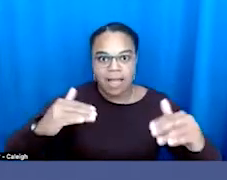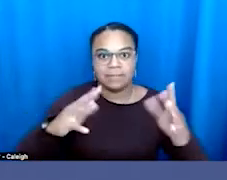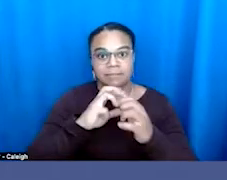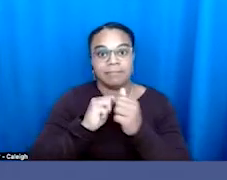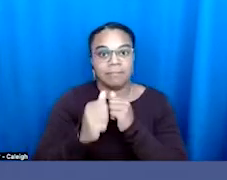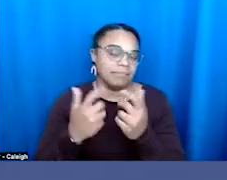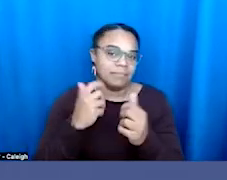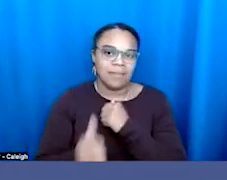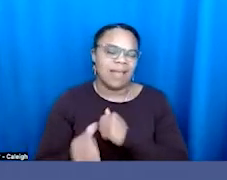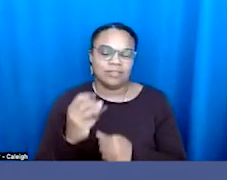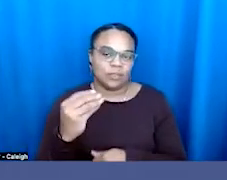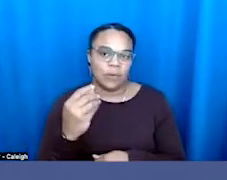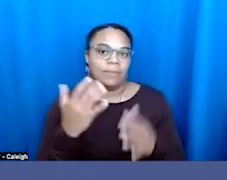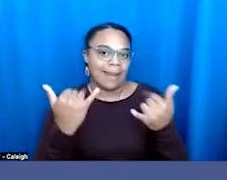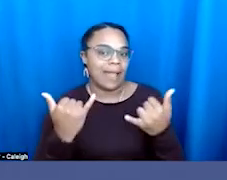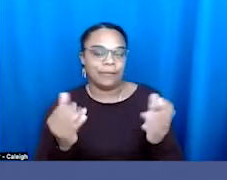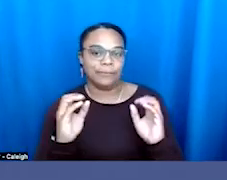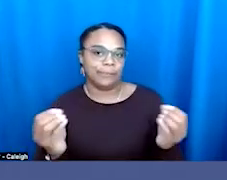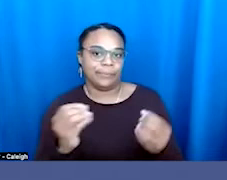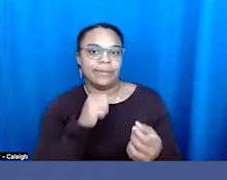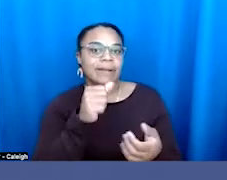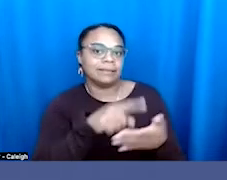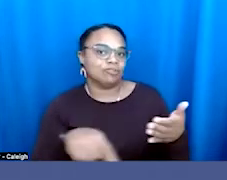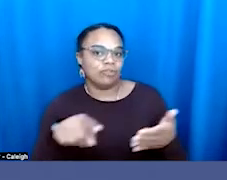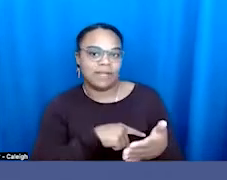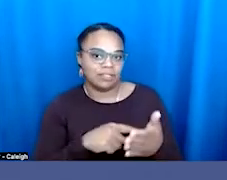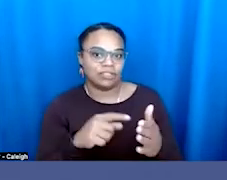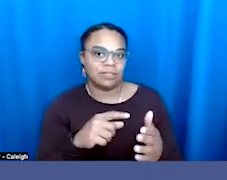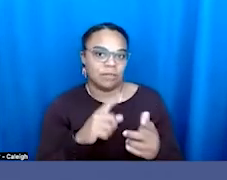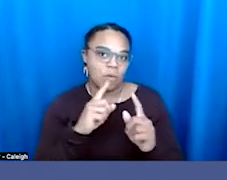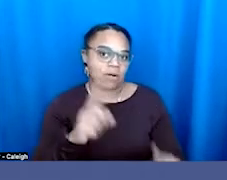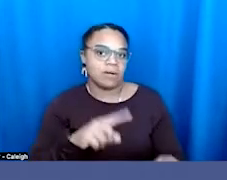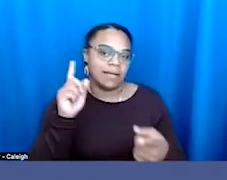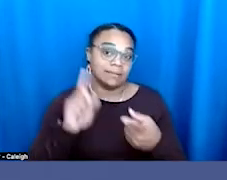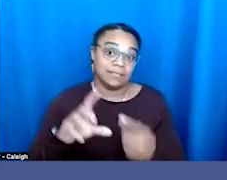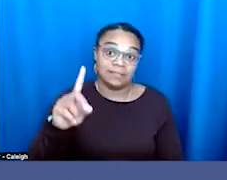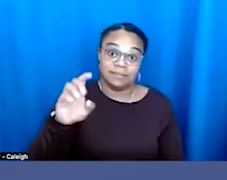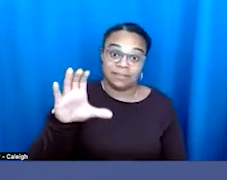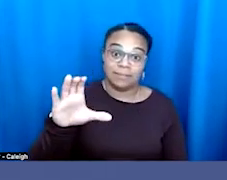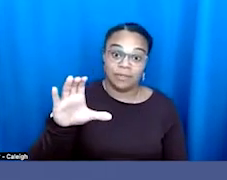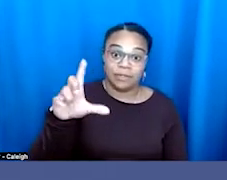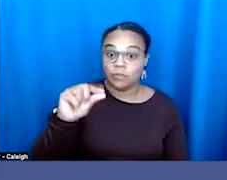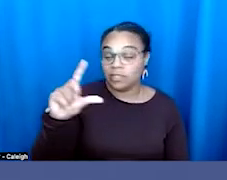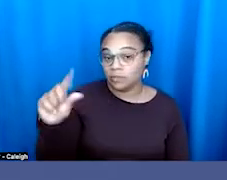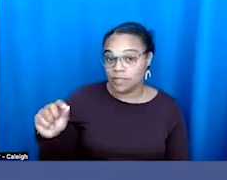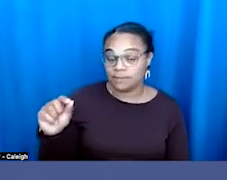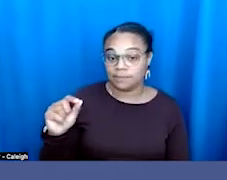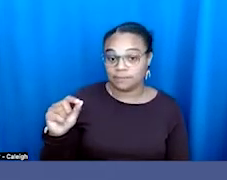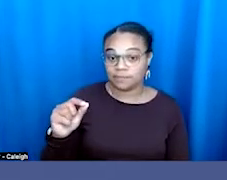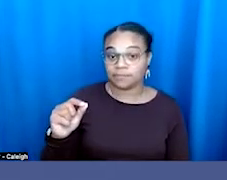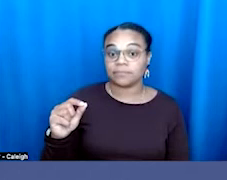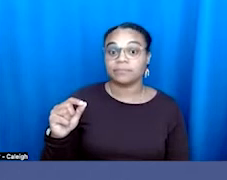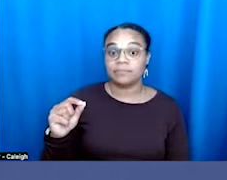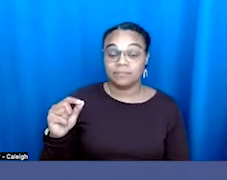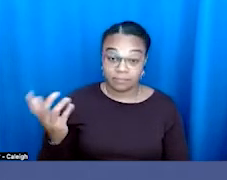ordinances until December of 2020. And starting